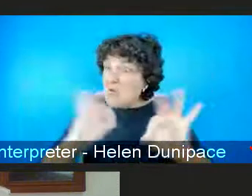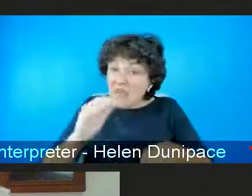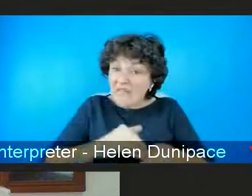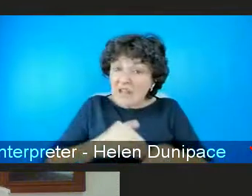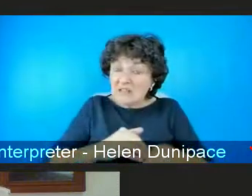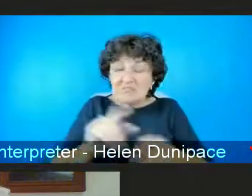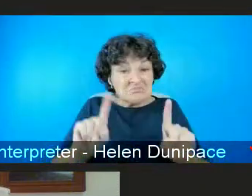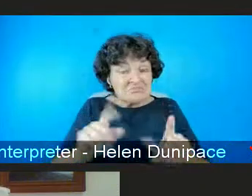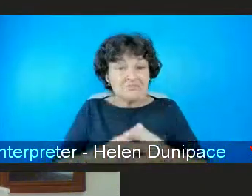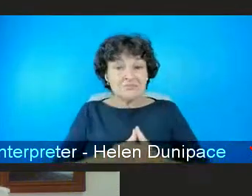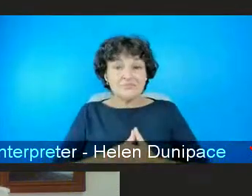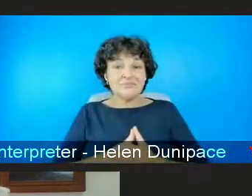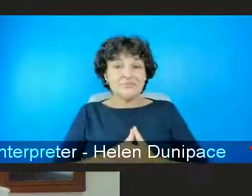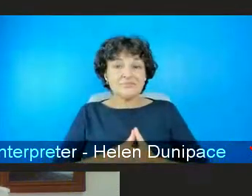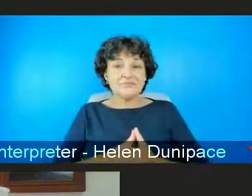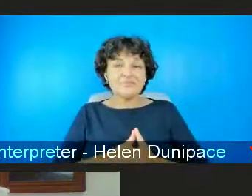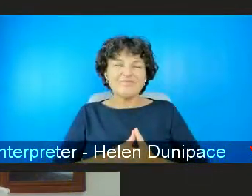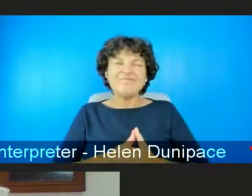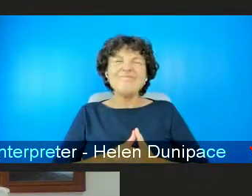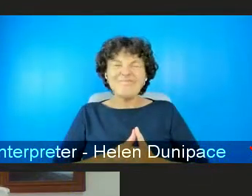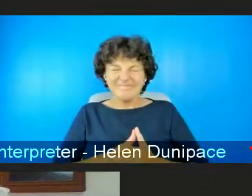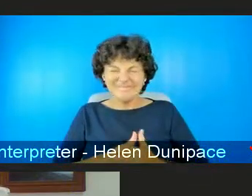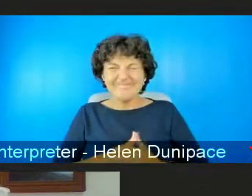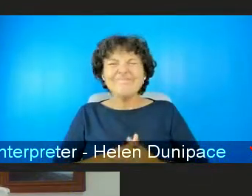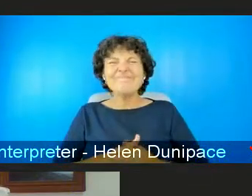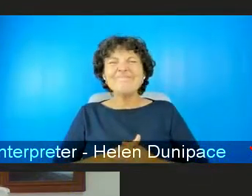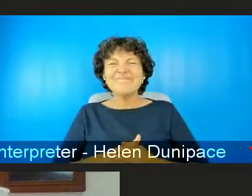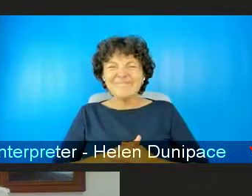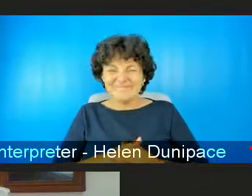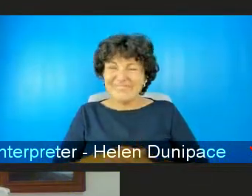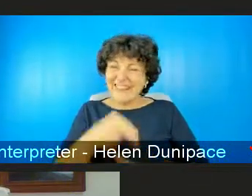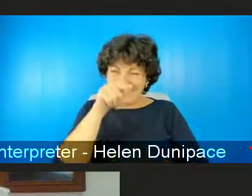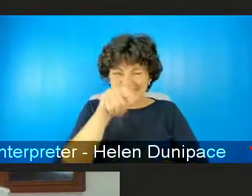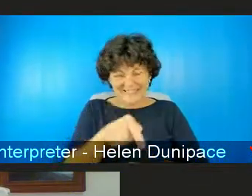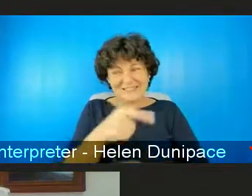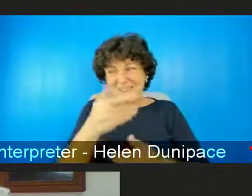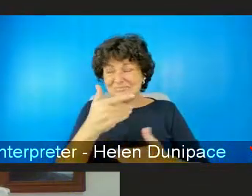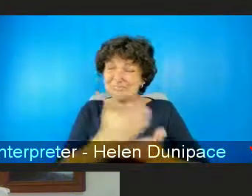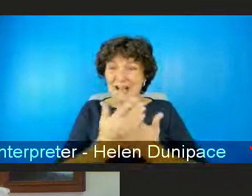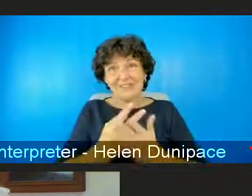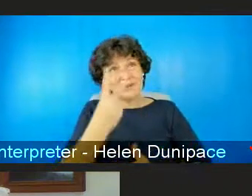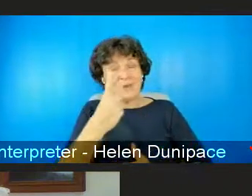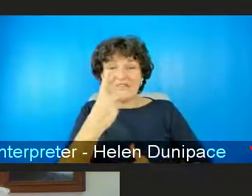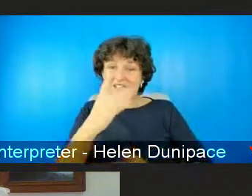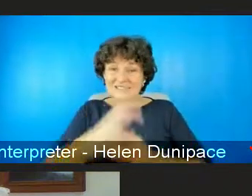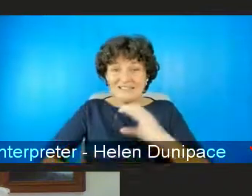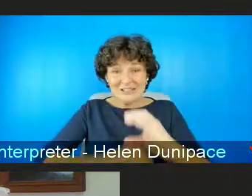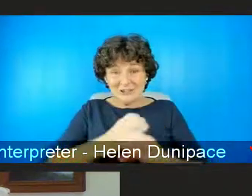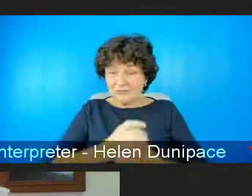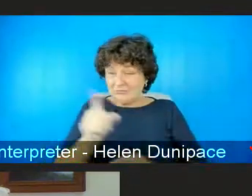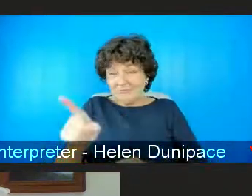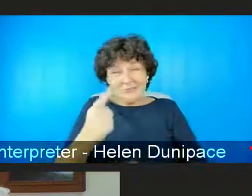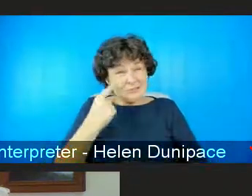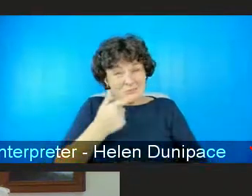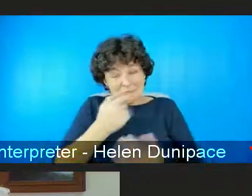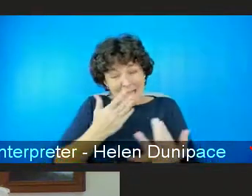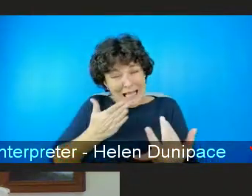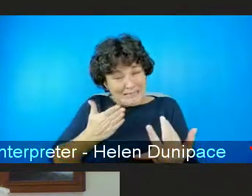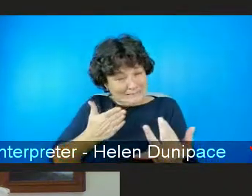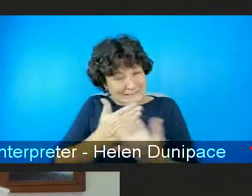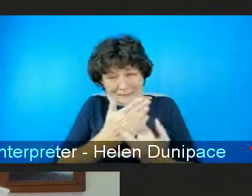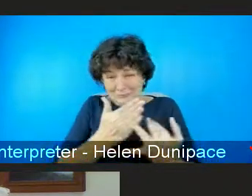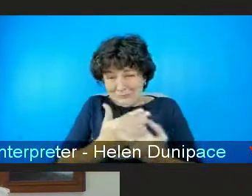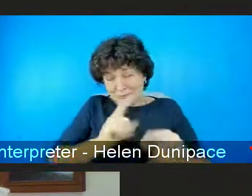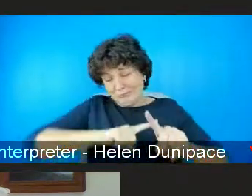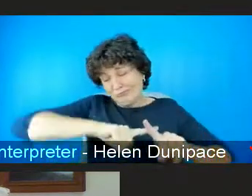i mean i think it brings home an aspect of modern life that has changed things which is just accessibility to whatever it may